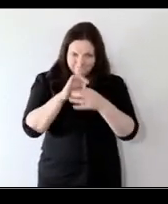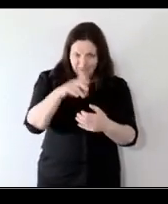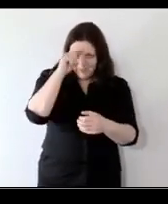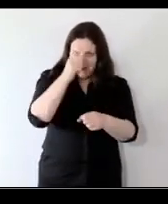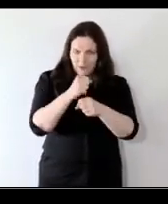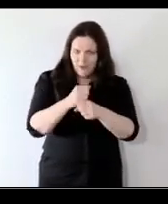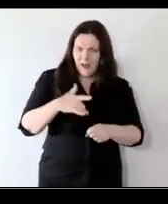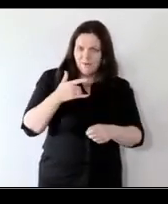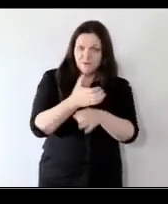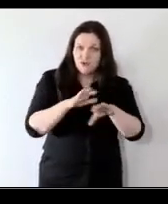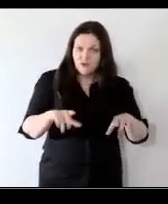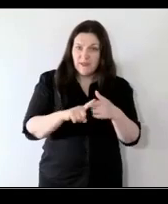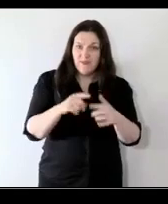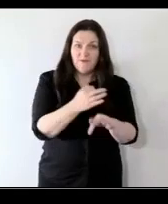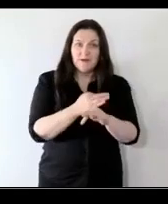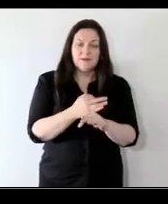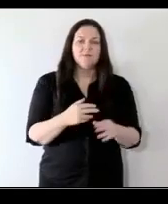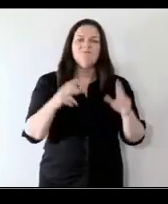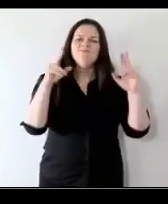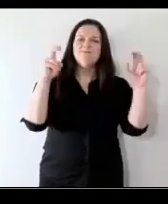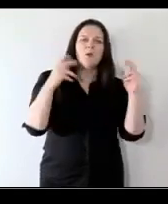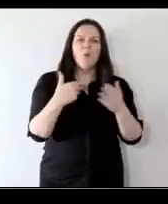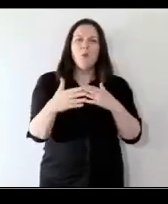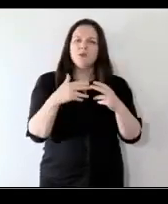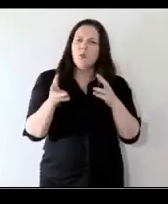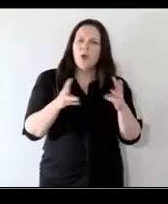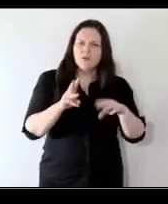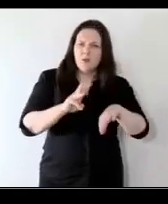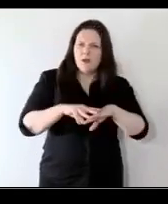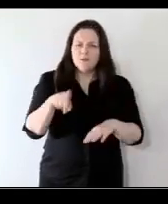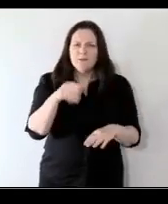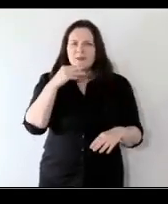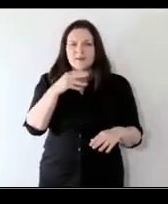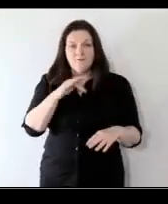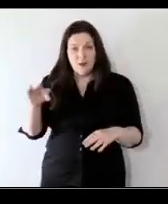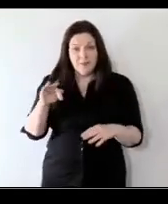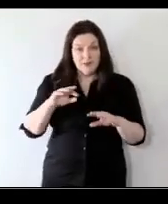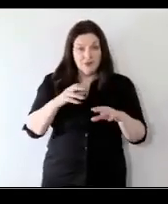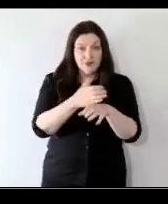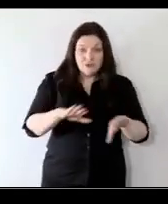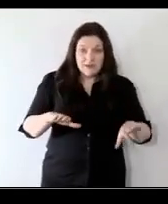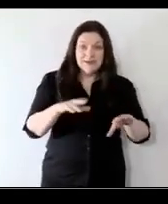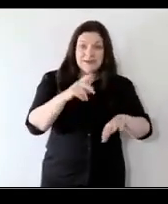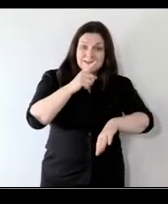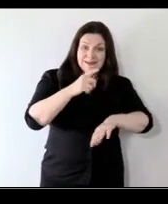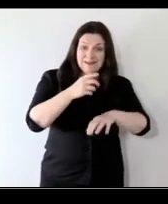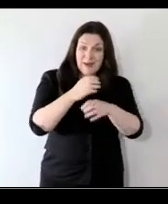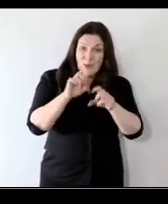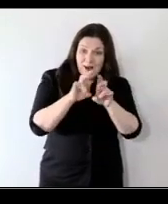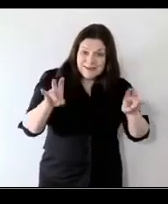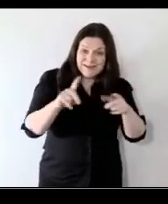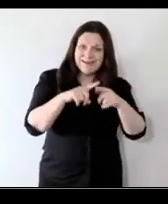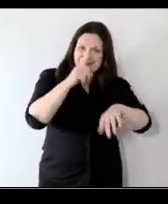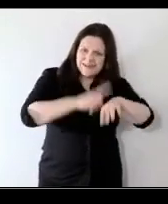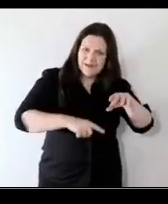families. Now What Works is an initiative designed by the Department of Children, Equality, Disability, Integration and Youth